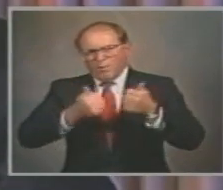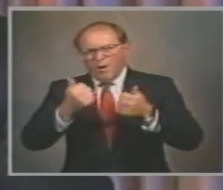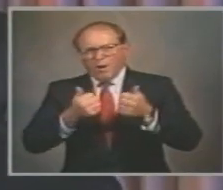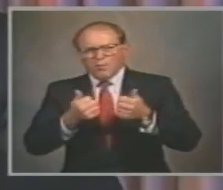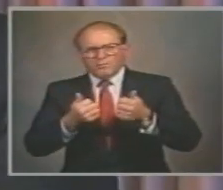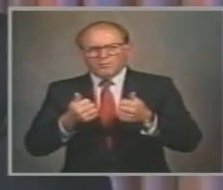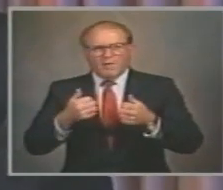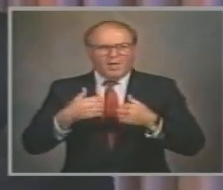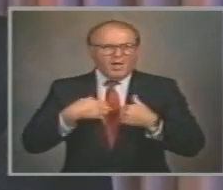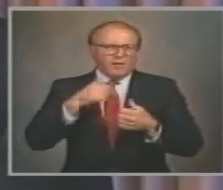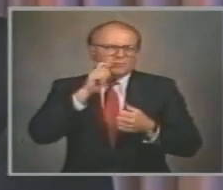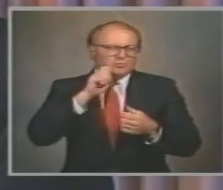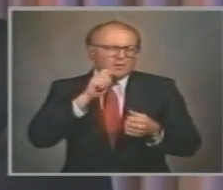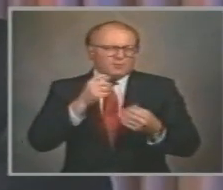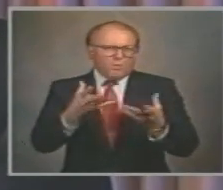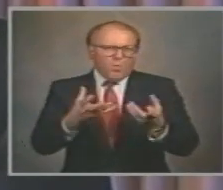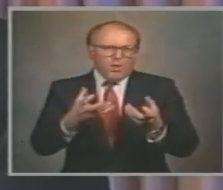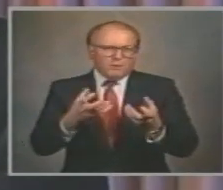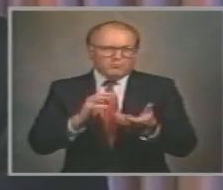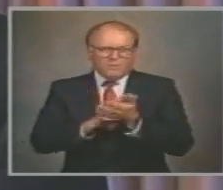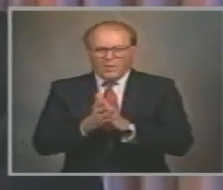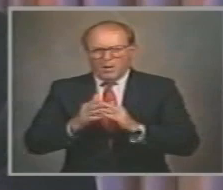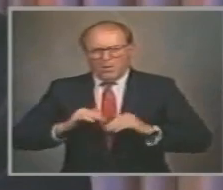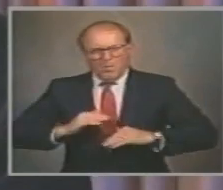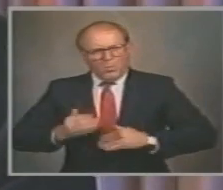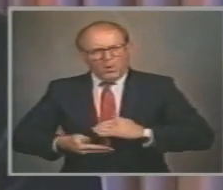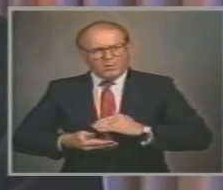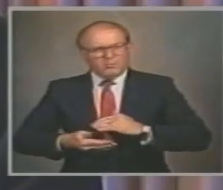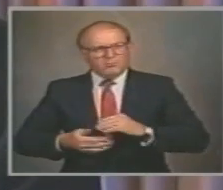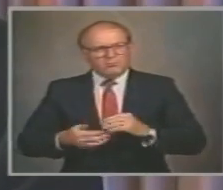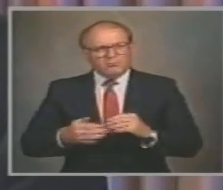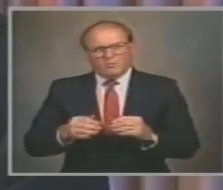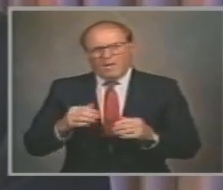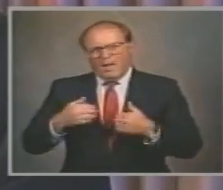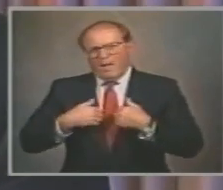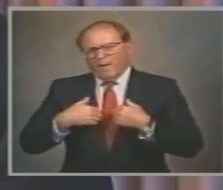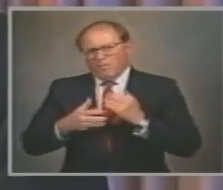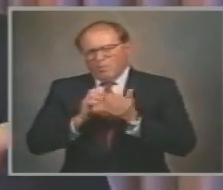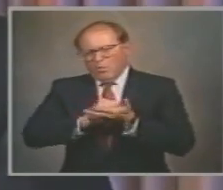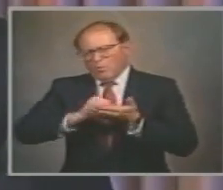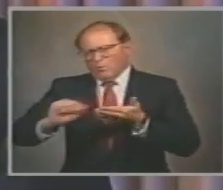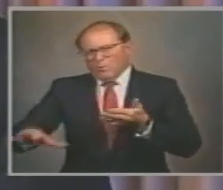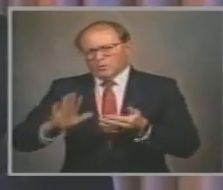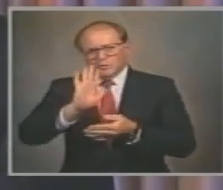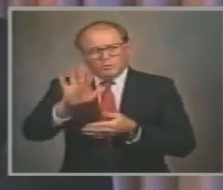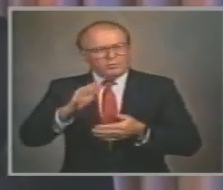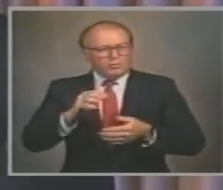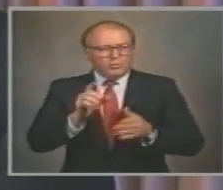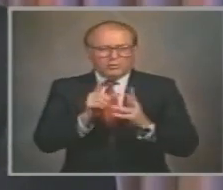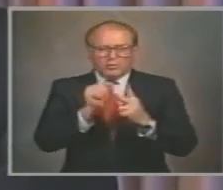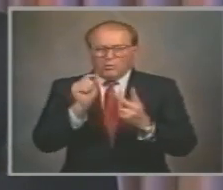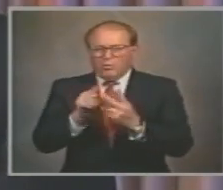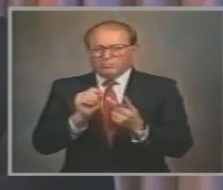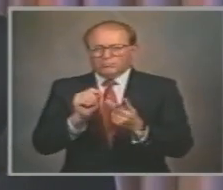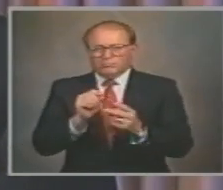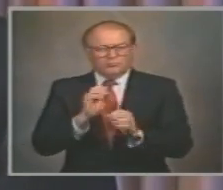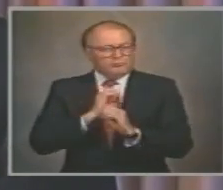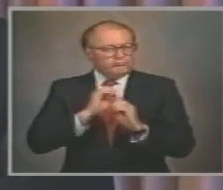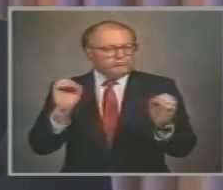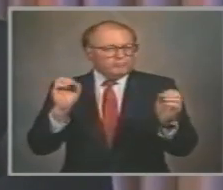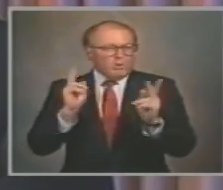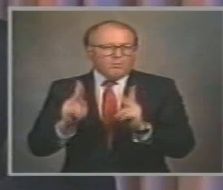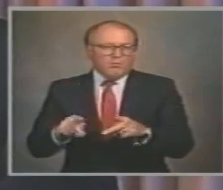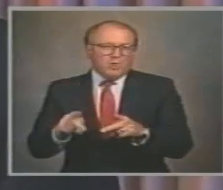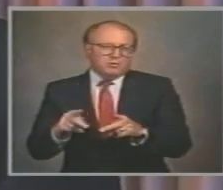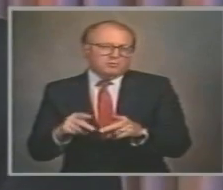Have sex if you like Get pregnant Have an abortion Or a baby It's your choice It's nobody's business